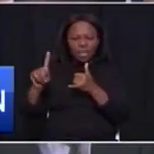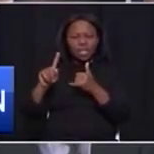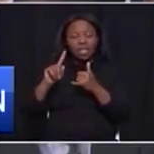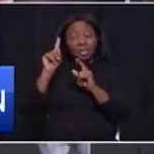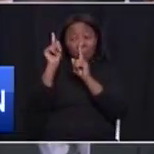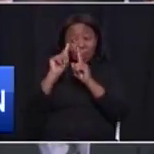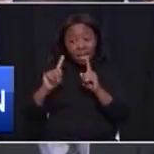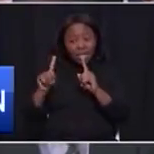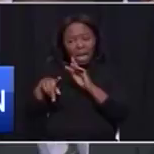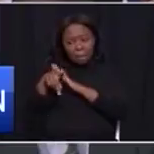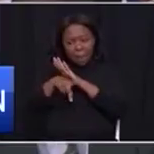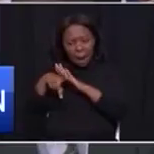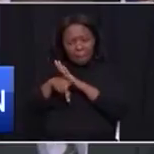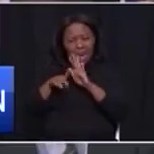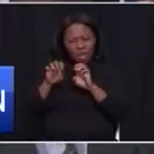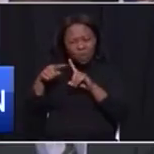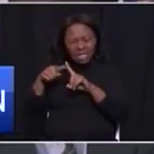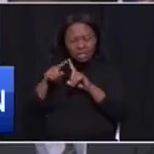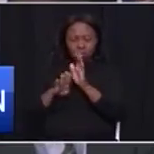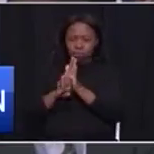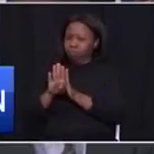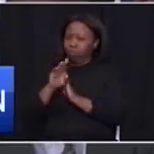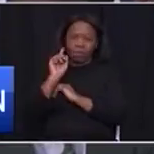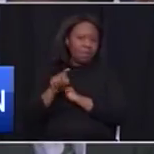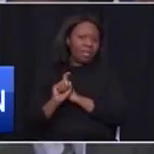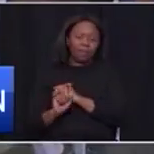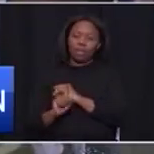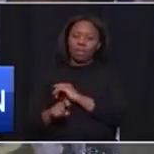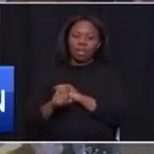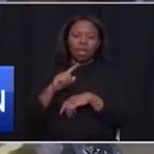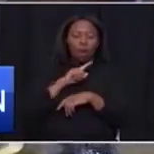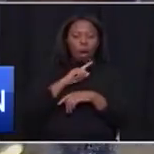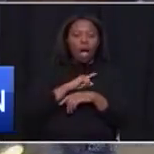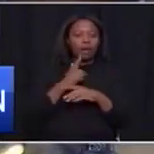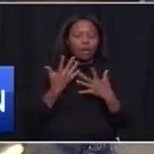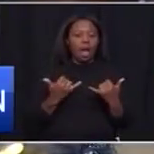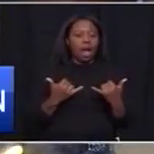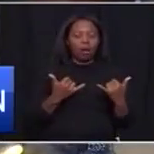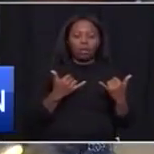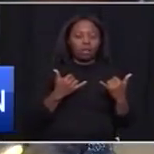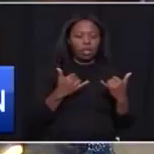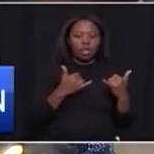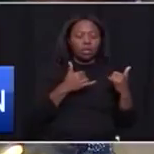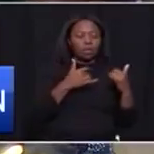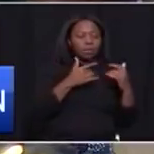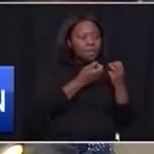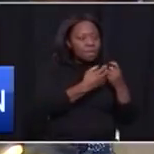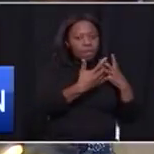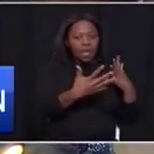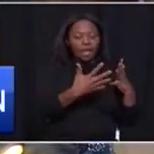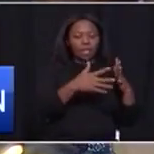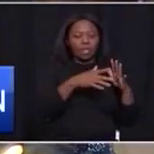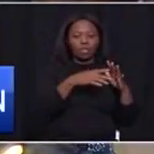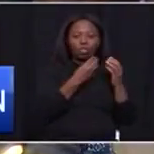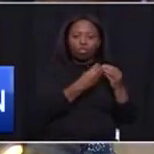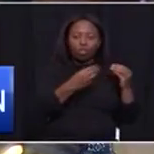education, must improve. Because we end up having many learners right at primary school level